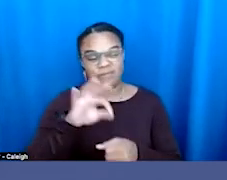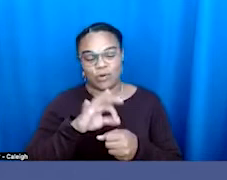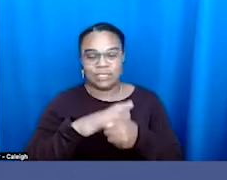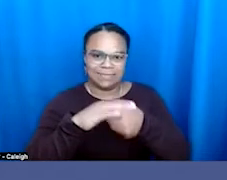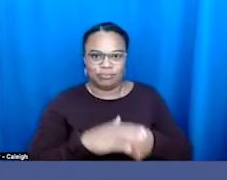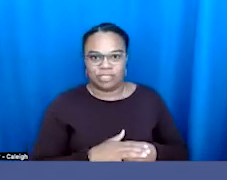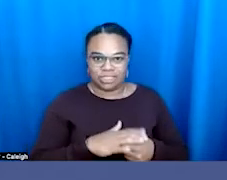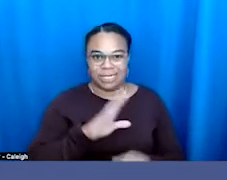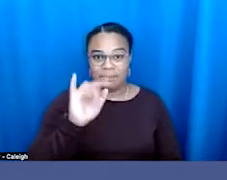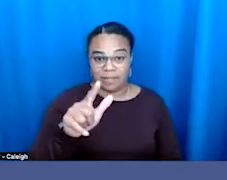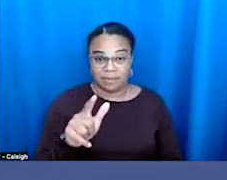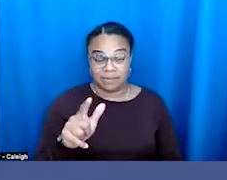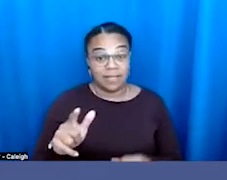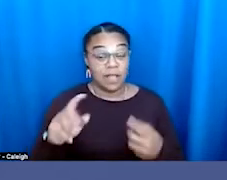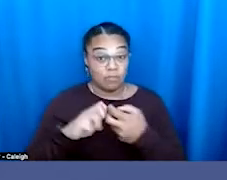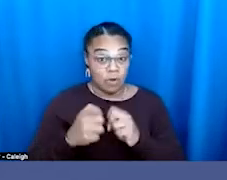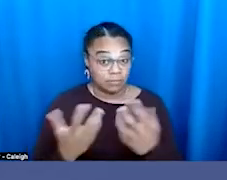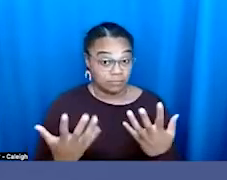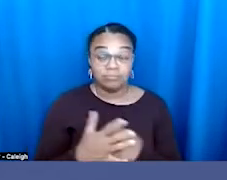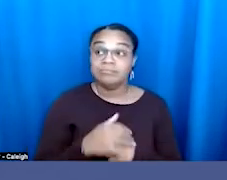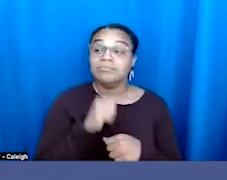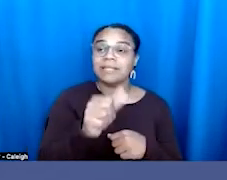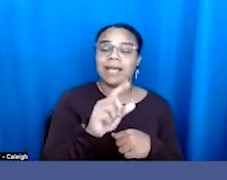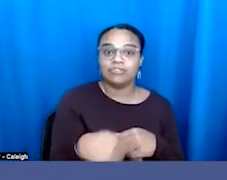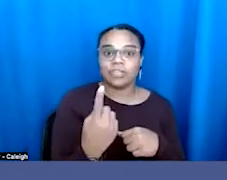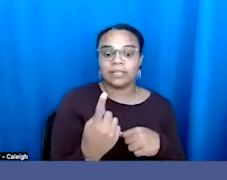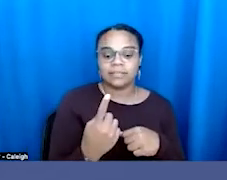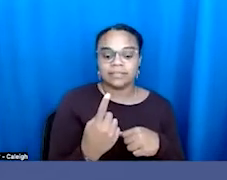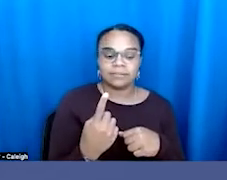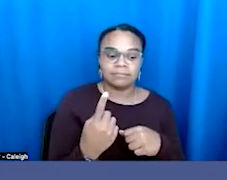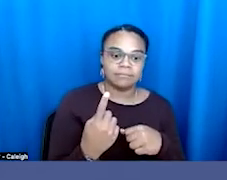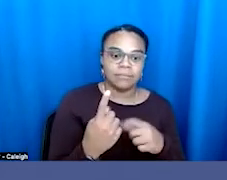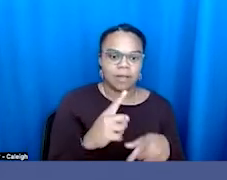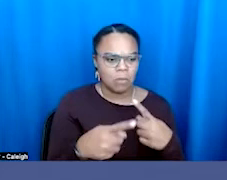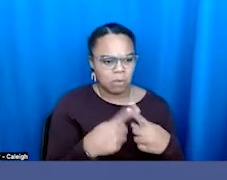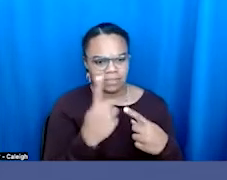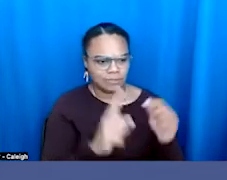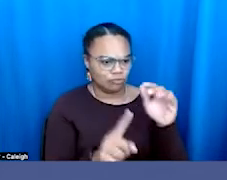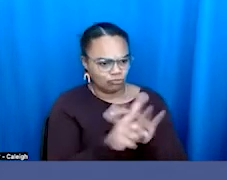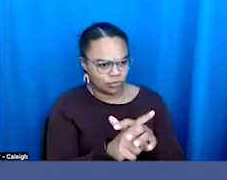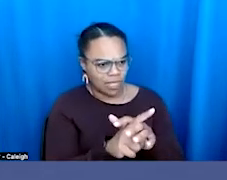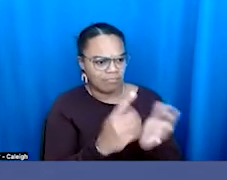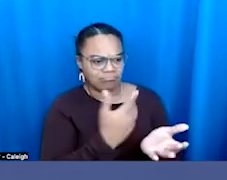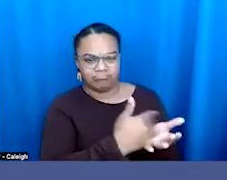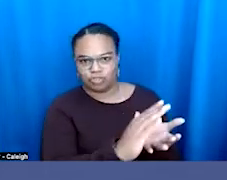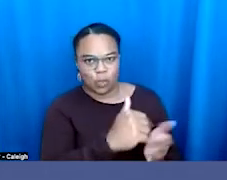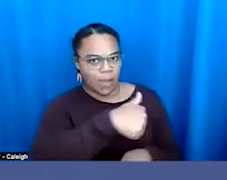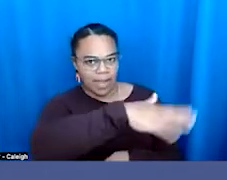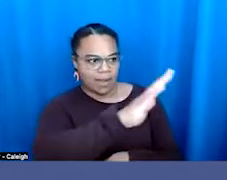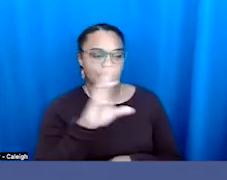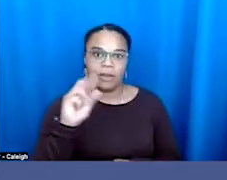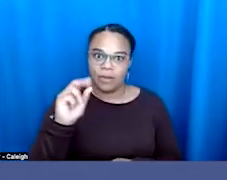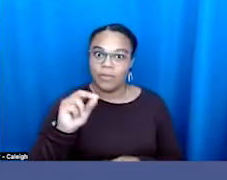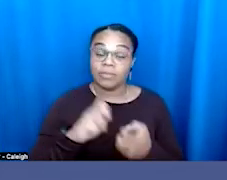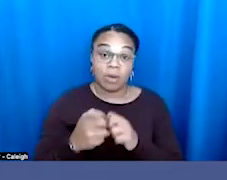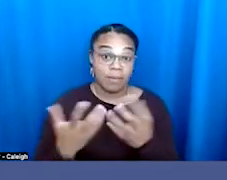is not just, uh, when the harm of someone showing up to vote and being turned away, it's actually